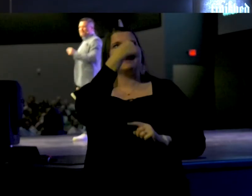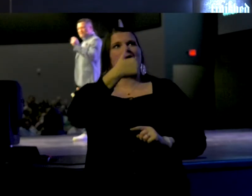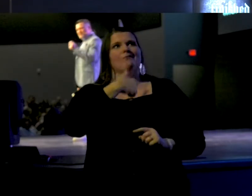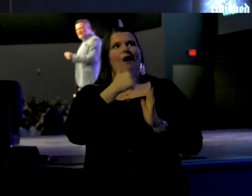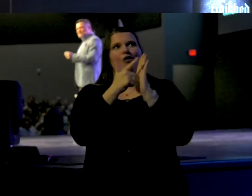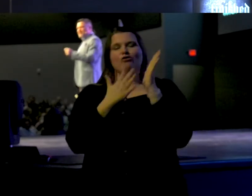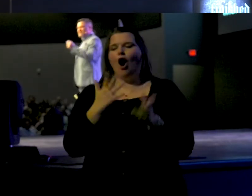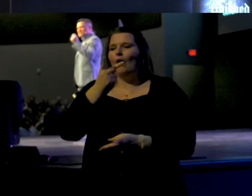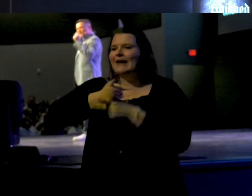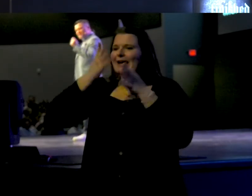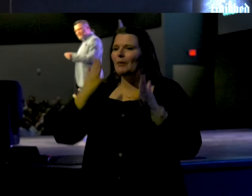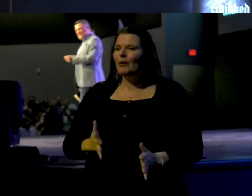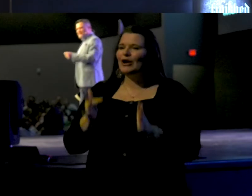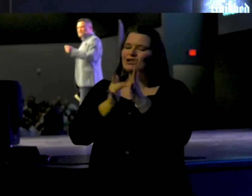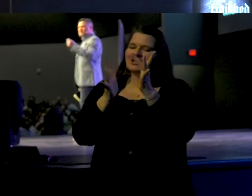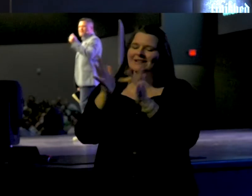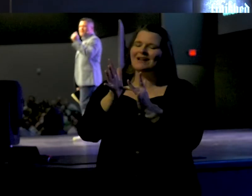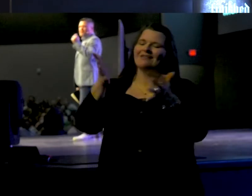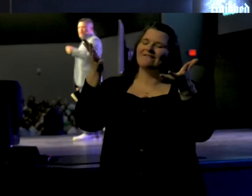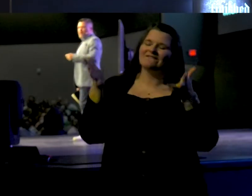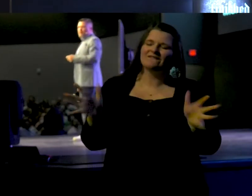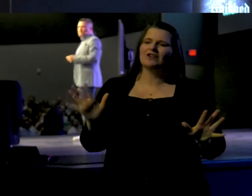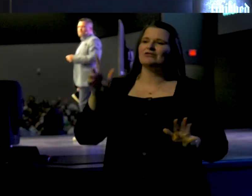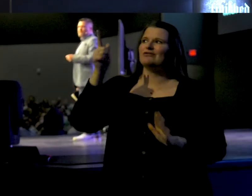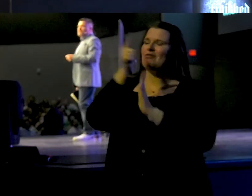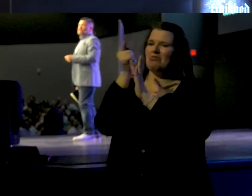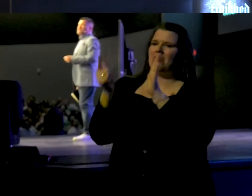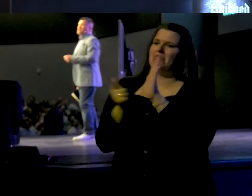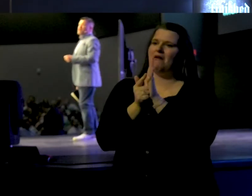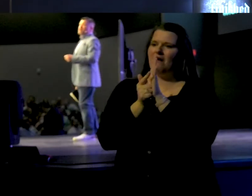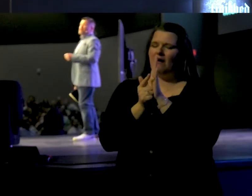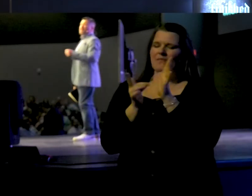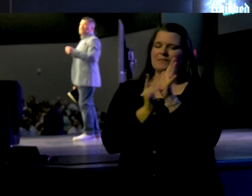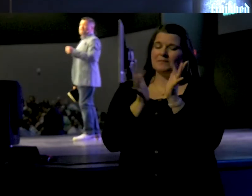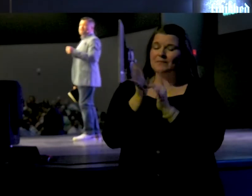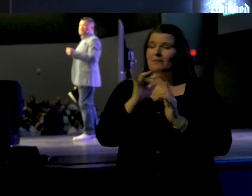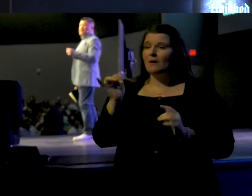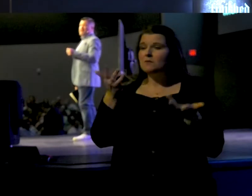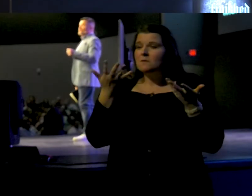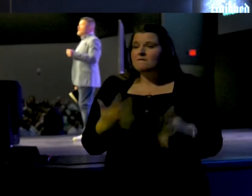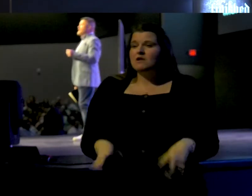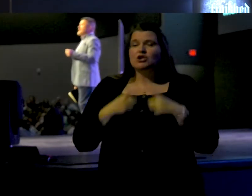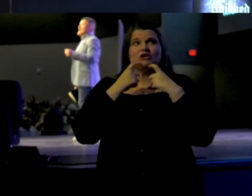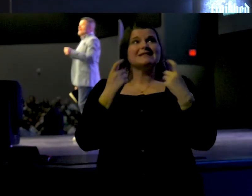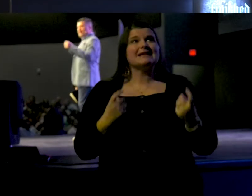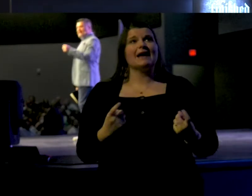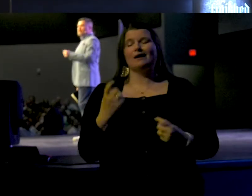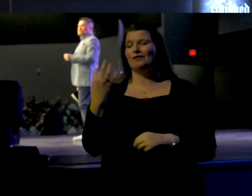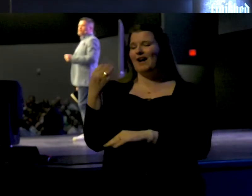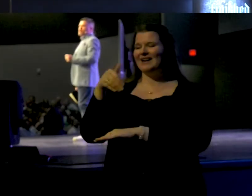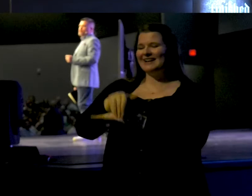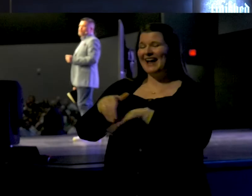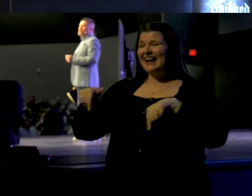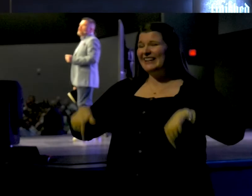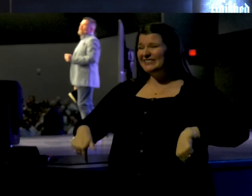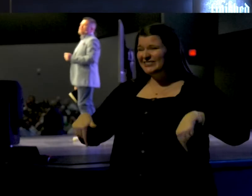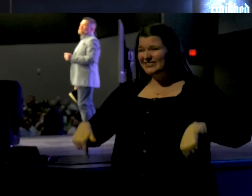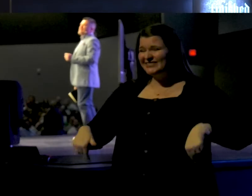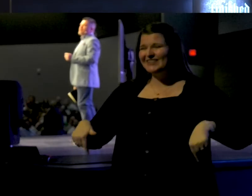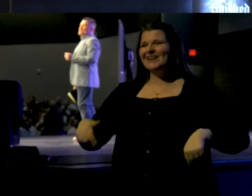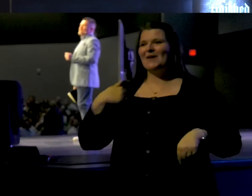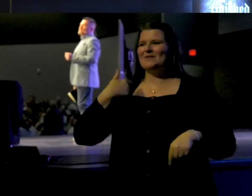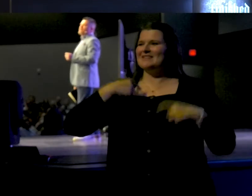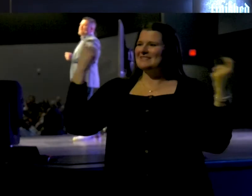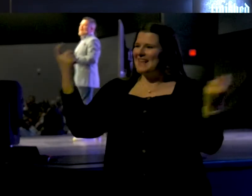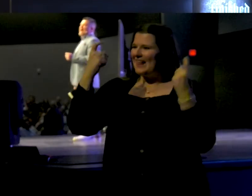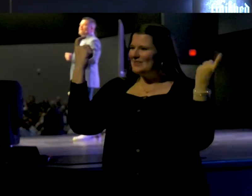keepers. Jesus finished the law. Jesus also finished sin Friday night. Right here in this room, we